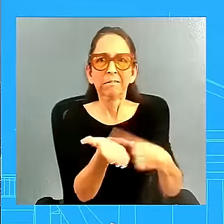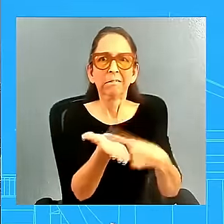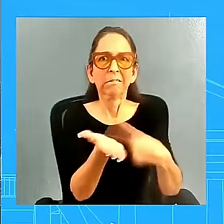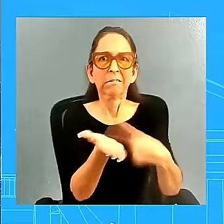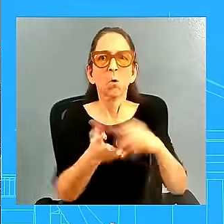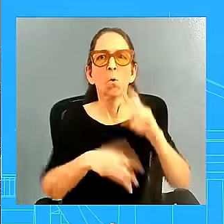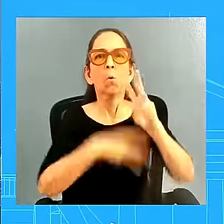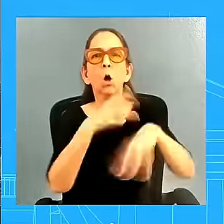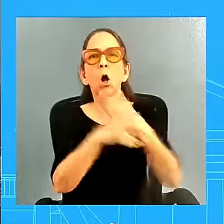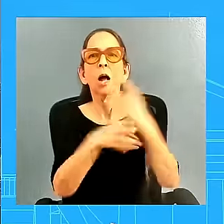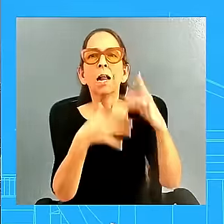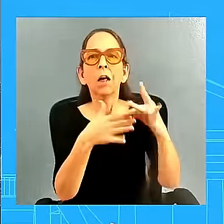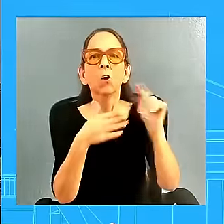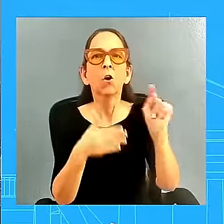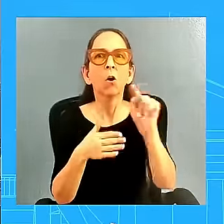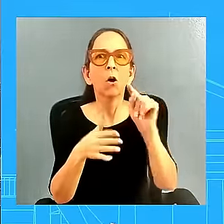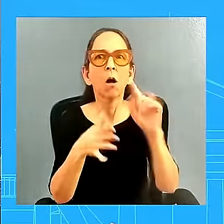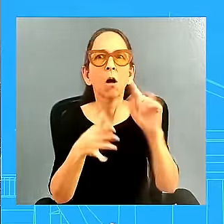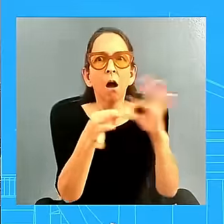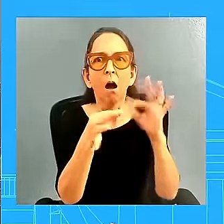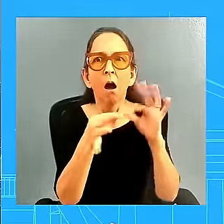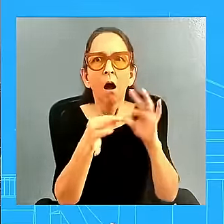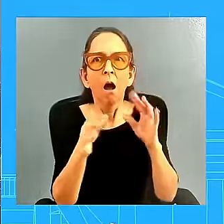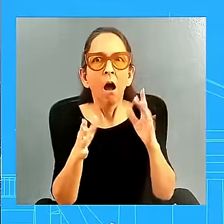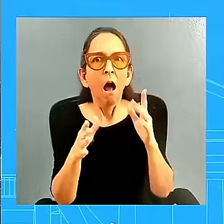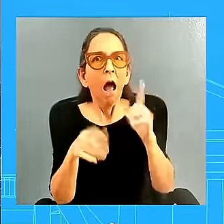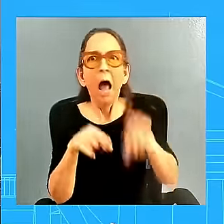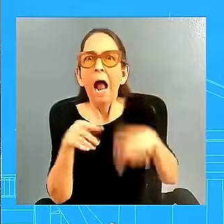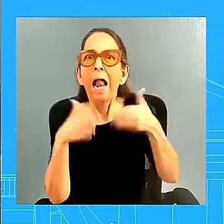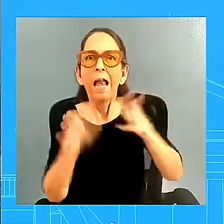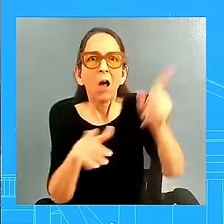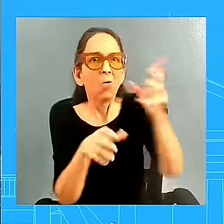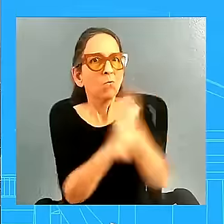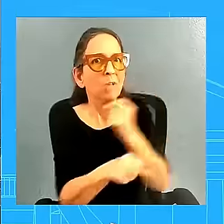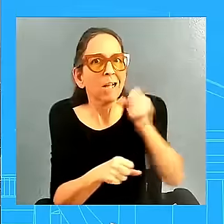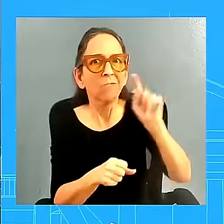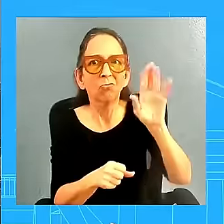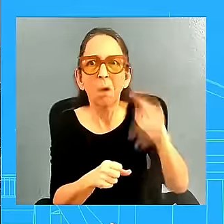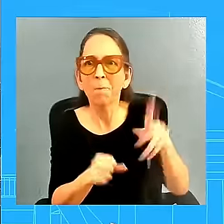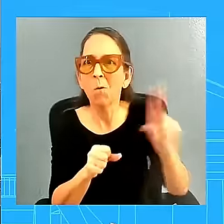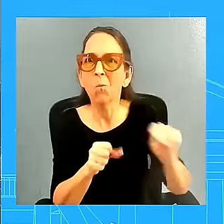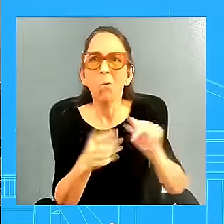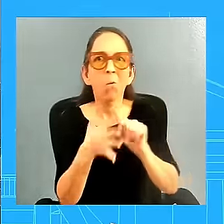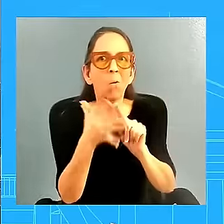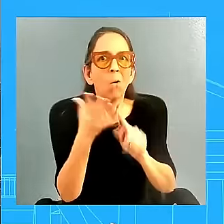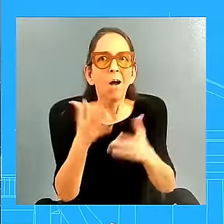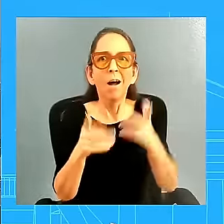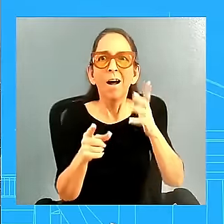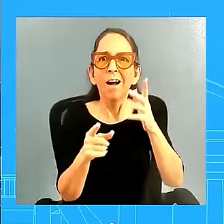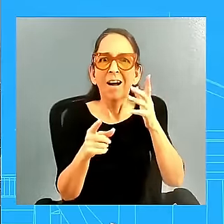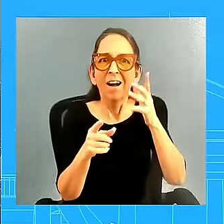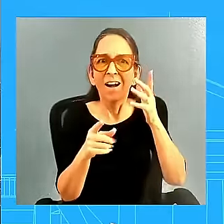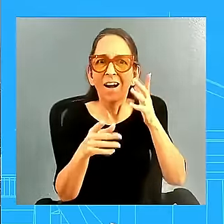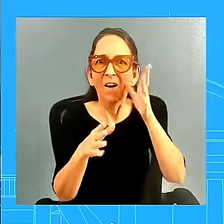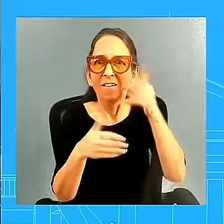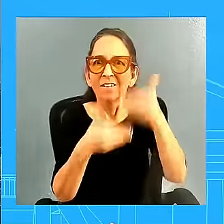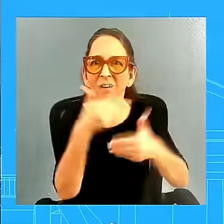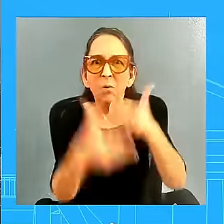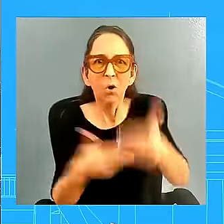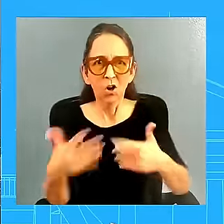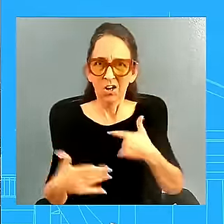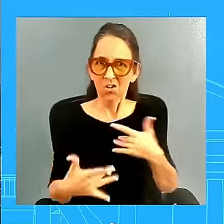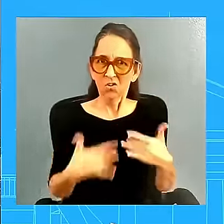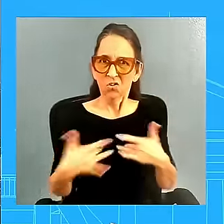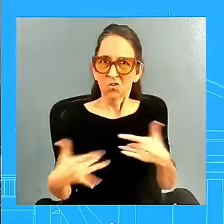win. He talked about, um, the concern, what it would mean for future generations of America. How concerned is the president about, at this point, about the